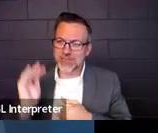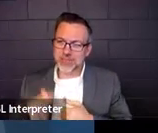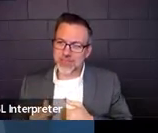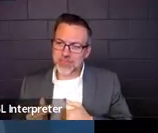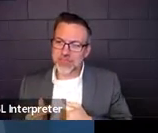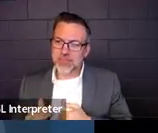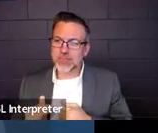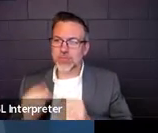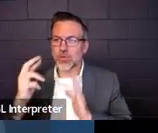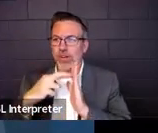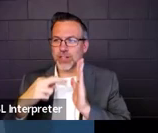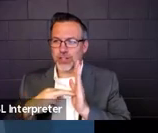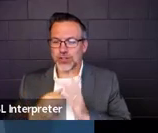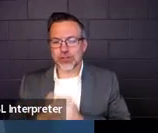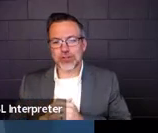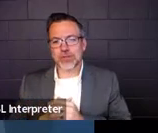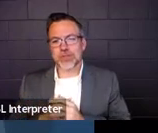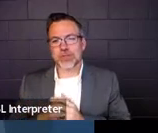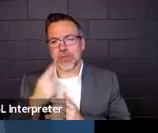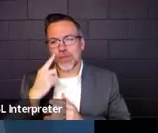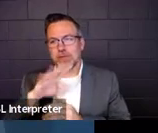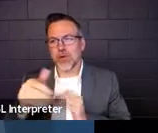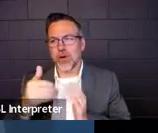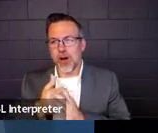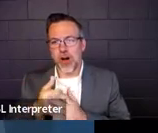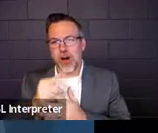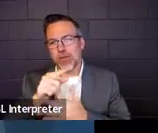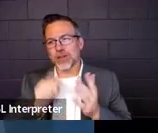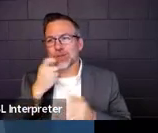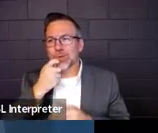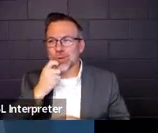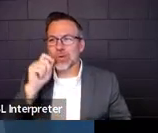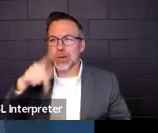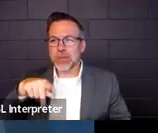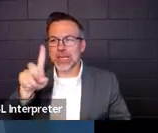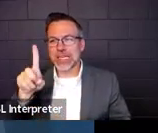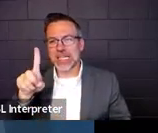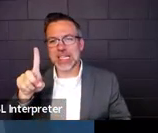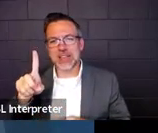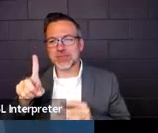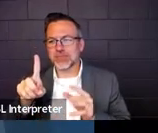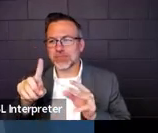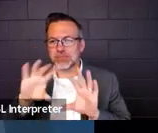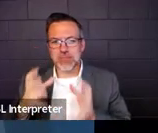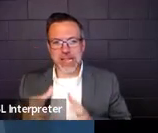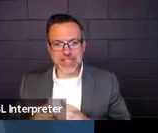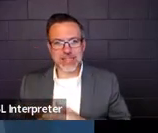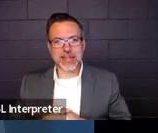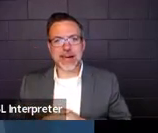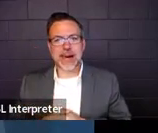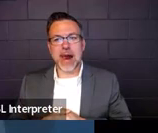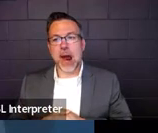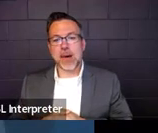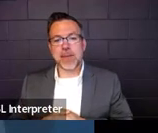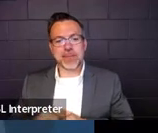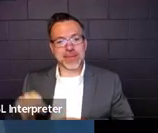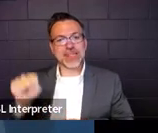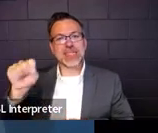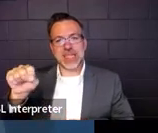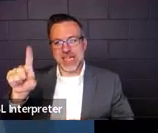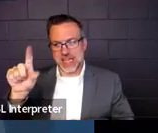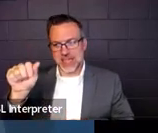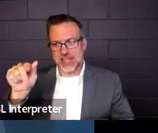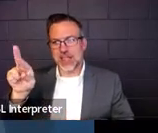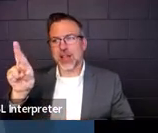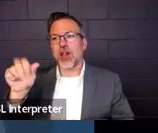register for all of these cool PD opportunities. Yes, Laura, you will get the